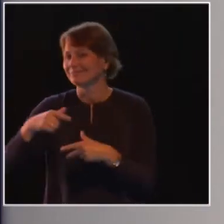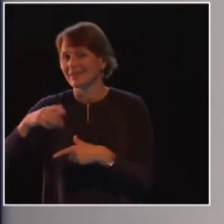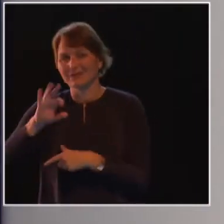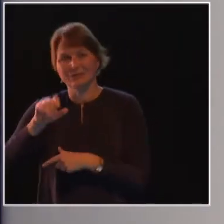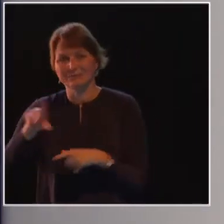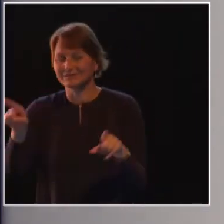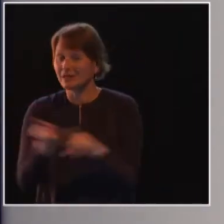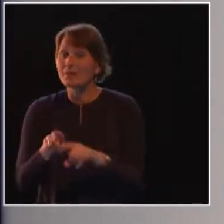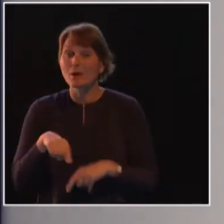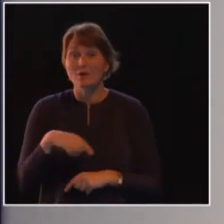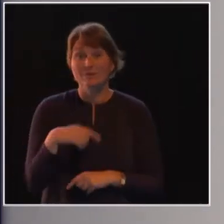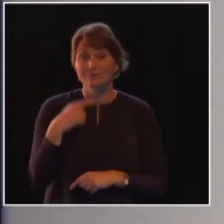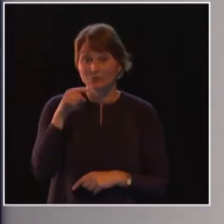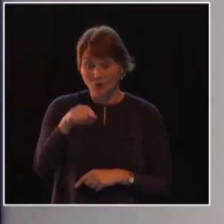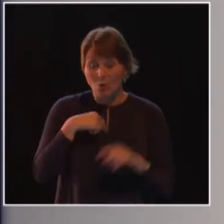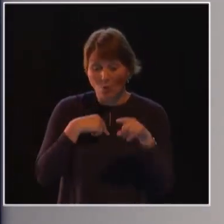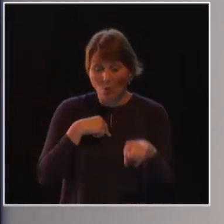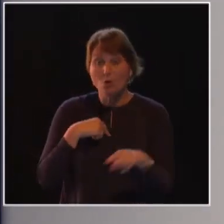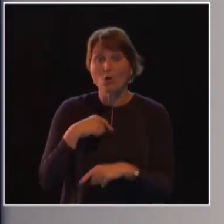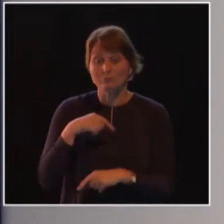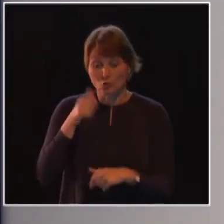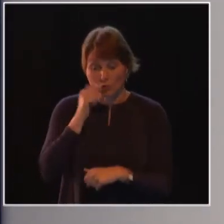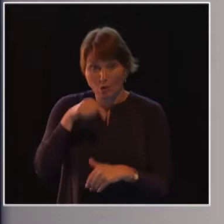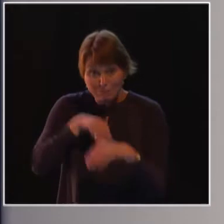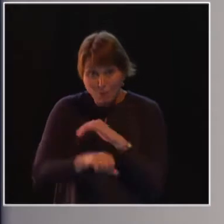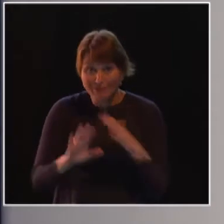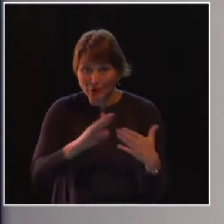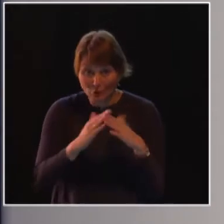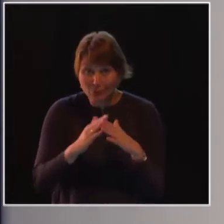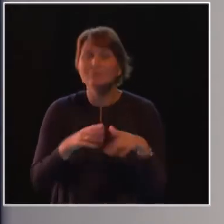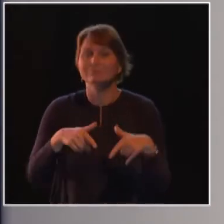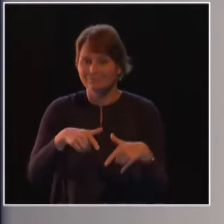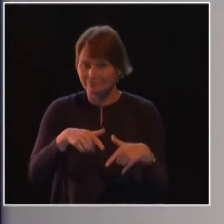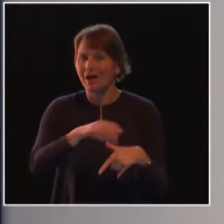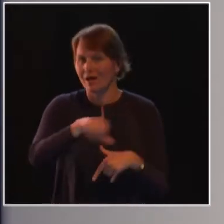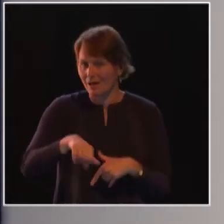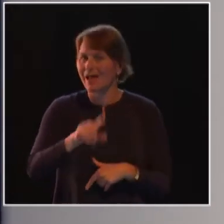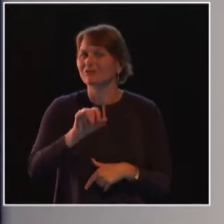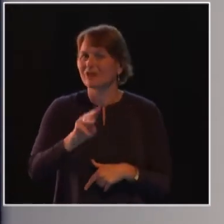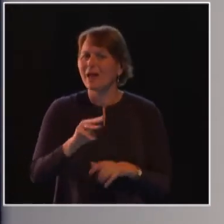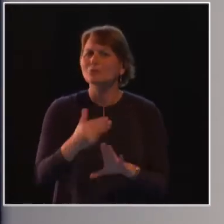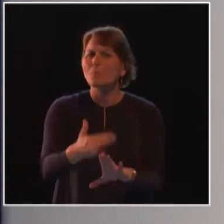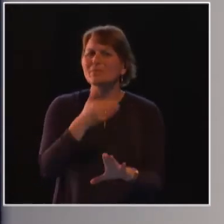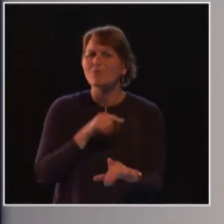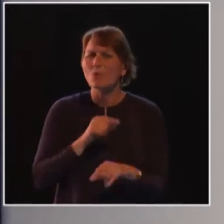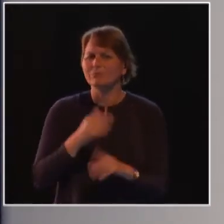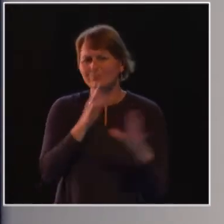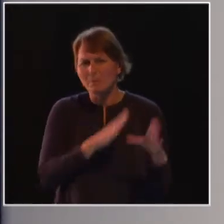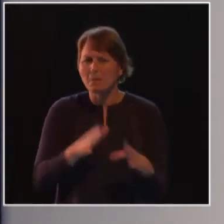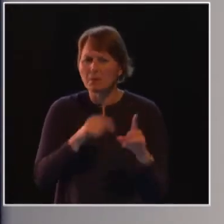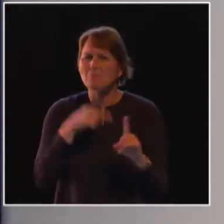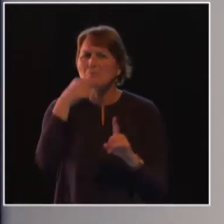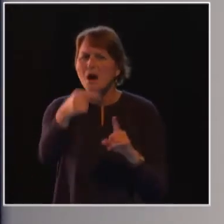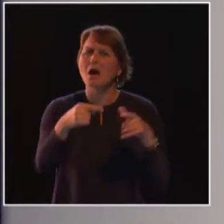that happens to a girl when she's born is FGM. And we use FGM to prepare her for marriage. Female genital mutilation doesn't